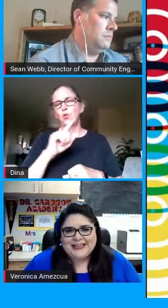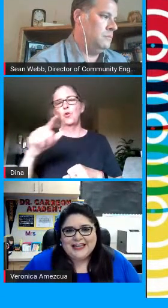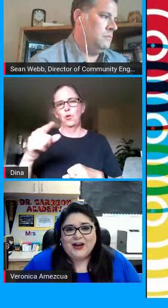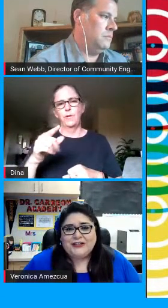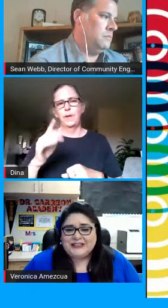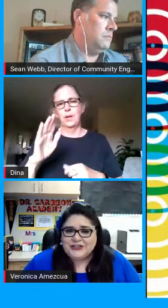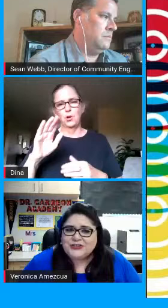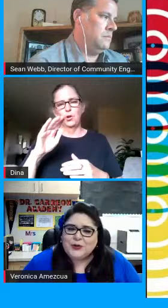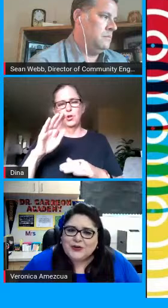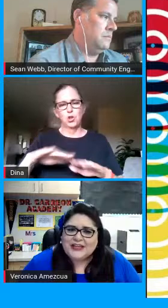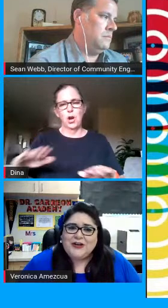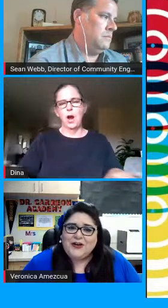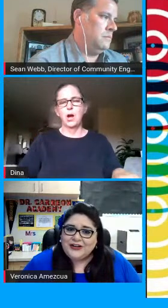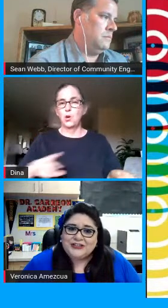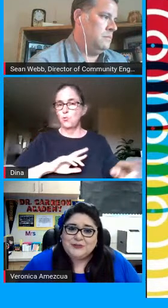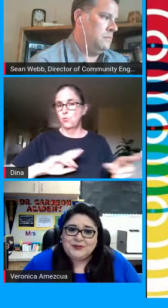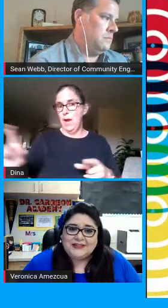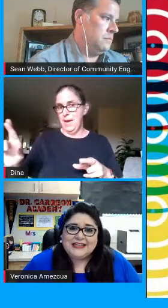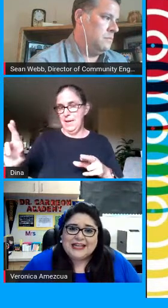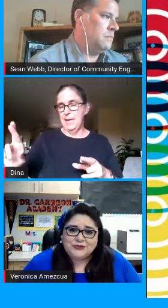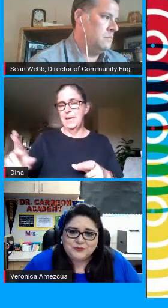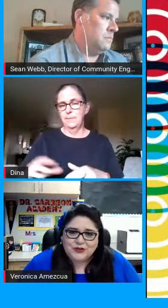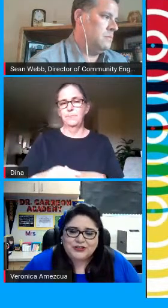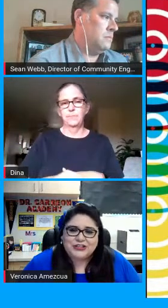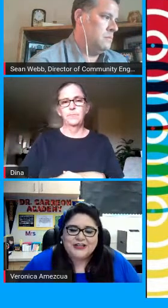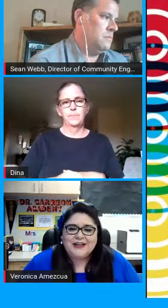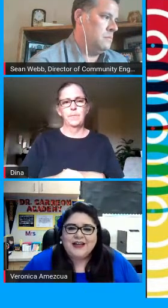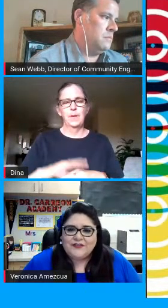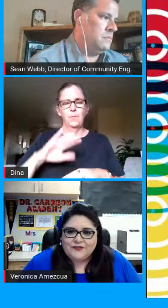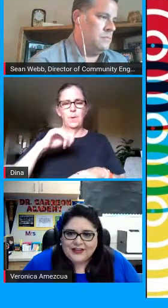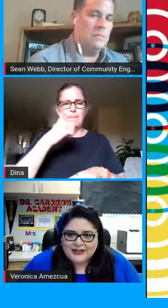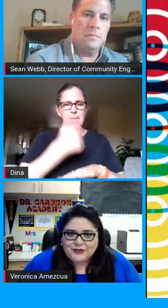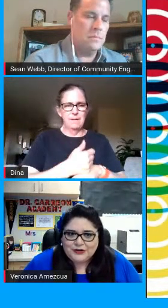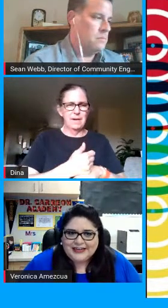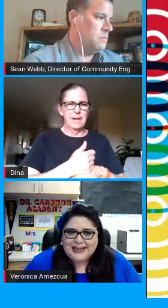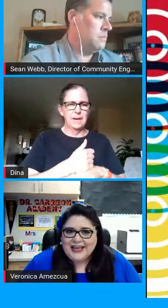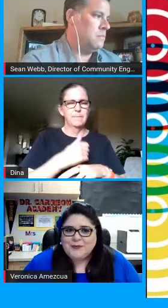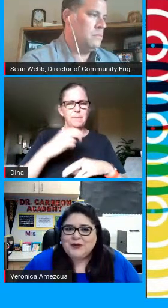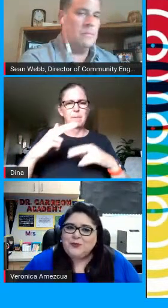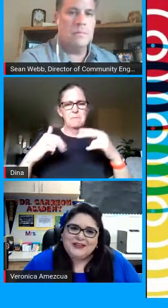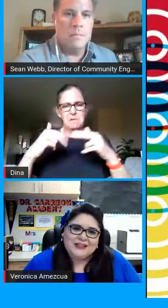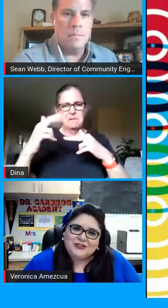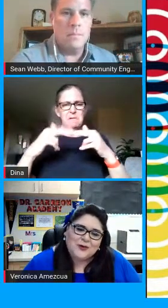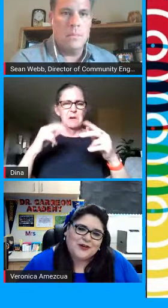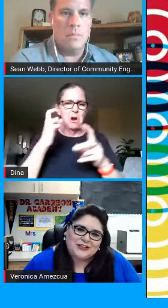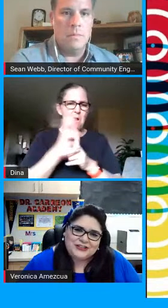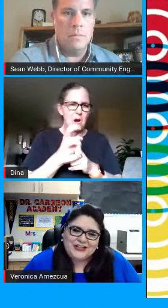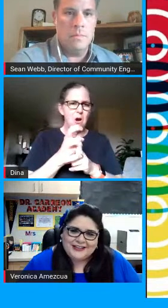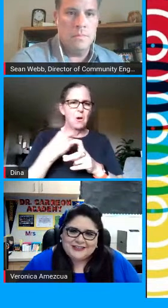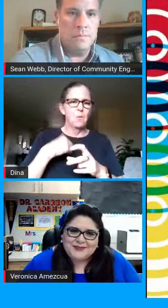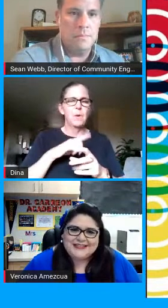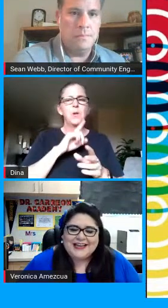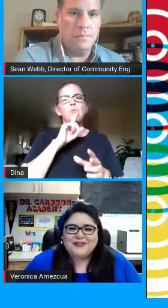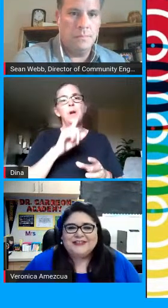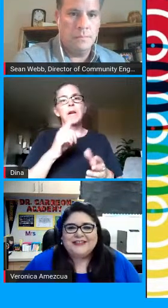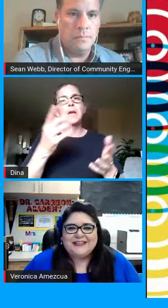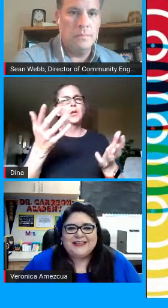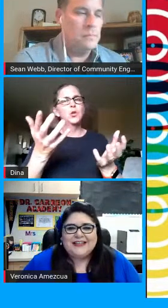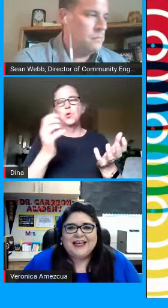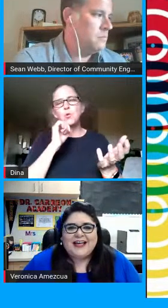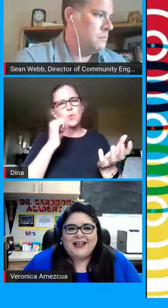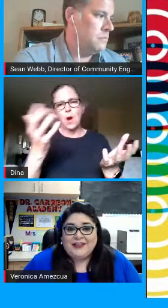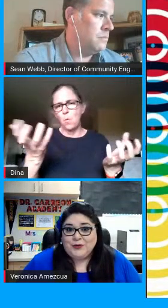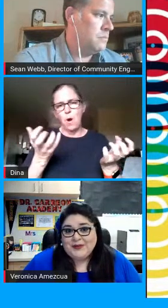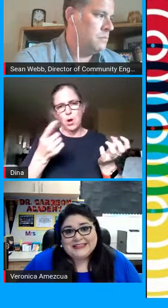learning our teachers are working hard to build a classroom culture of fun and learning and we really do not want your child to miss out